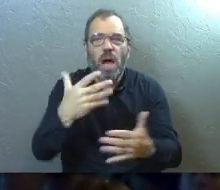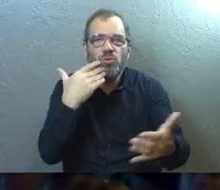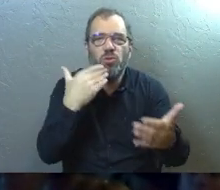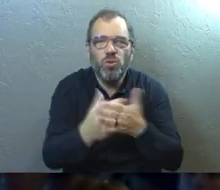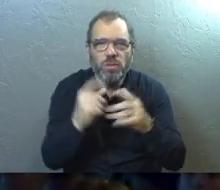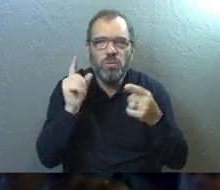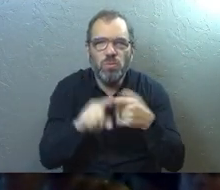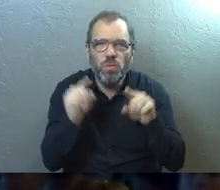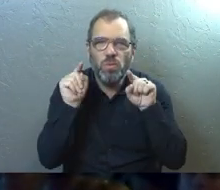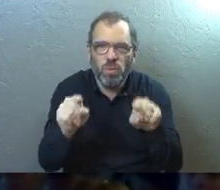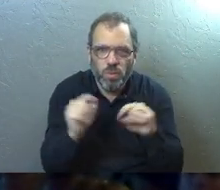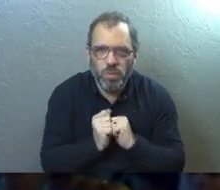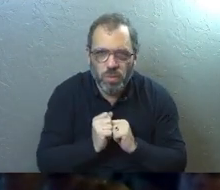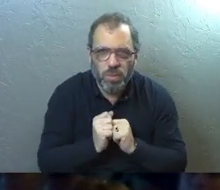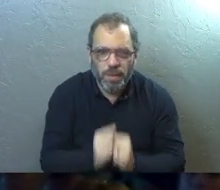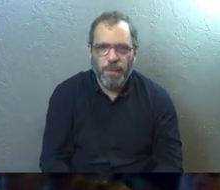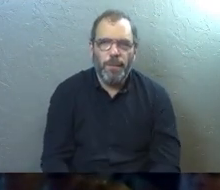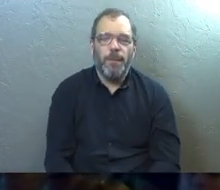to you.